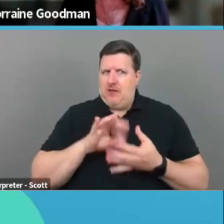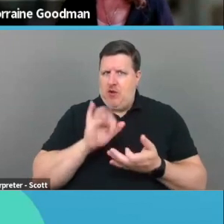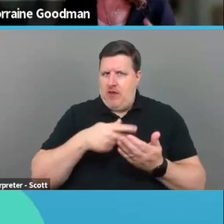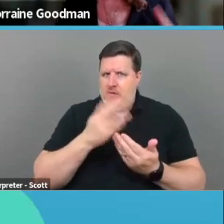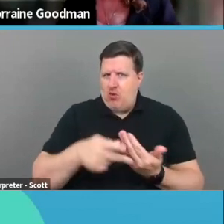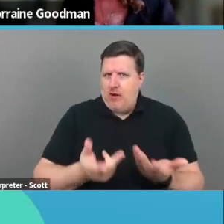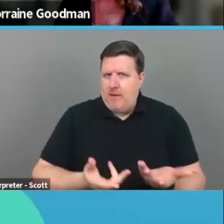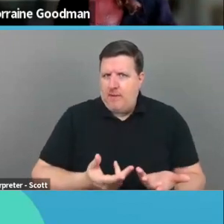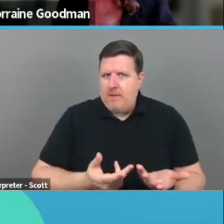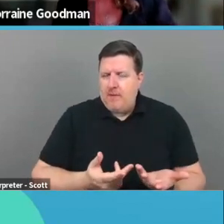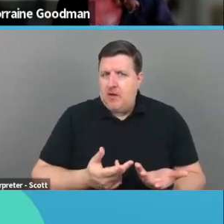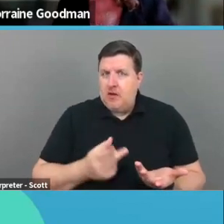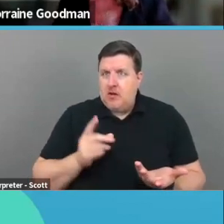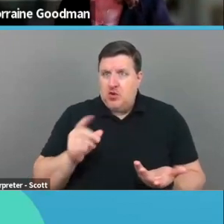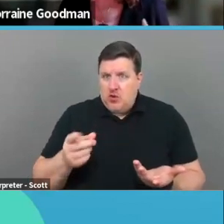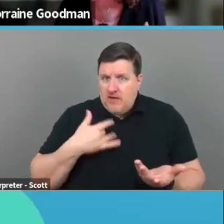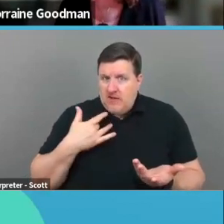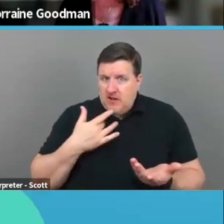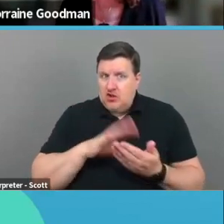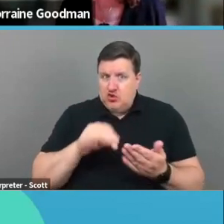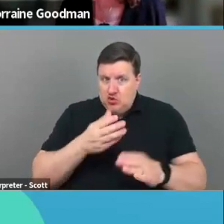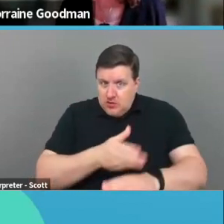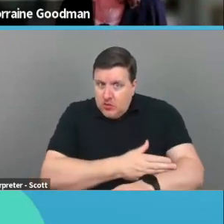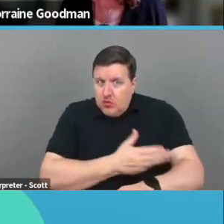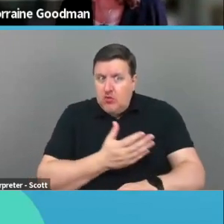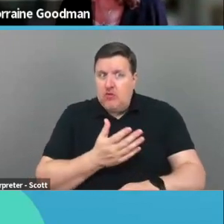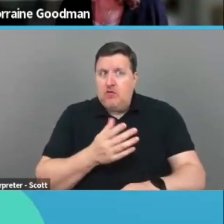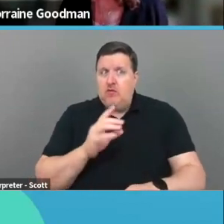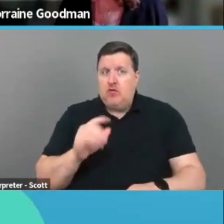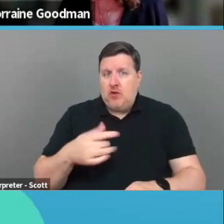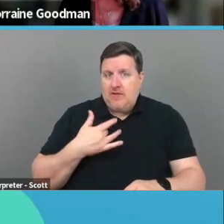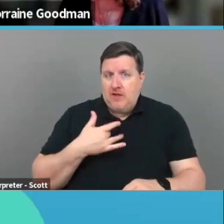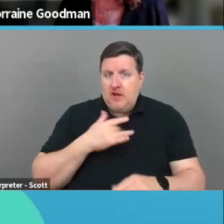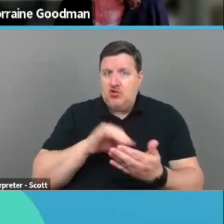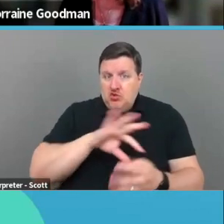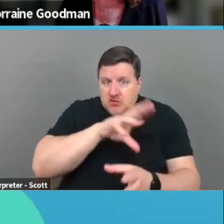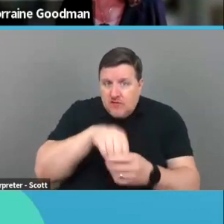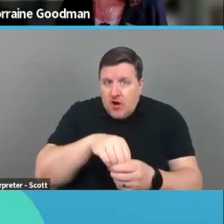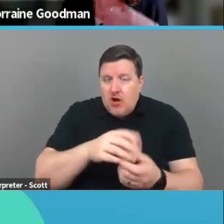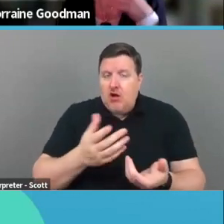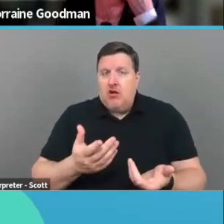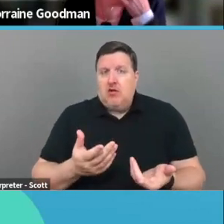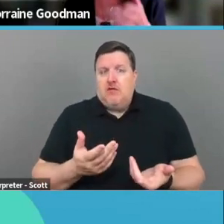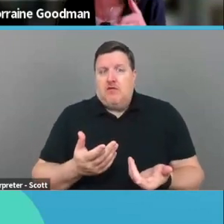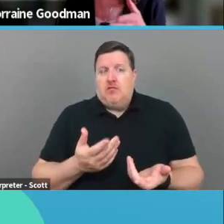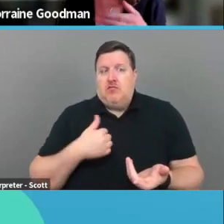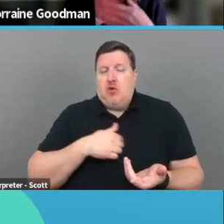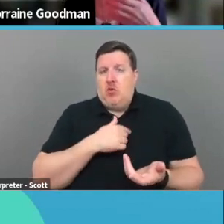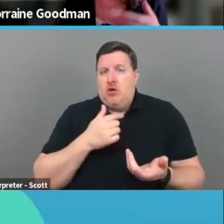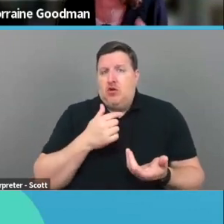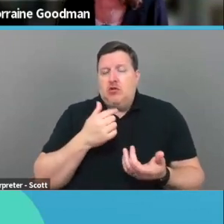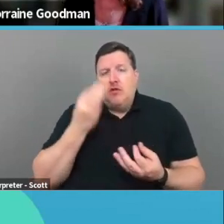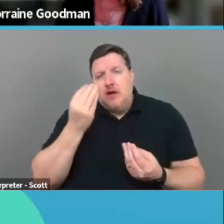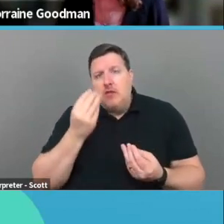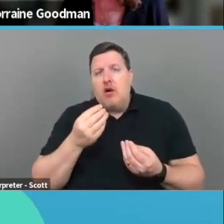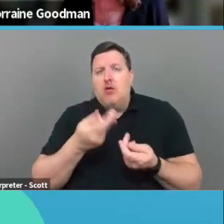do they feel that the students are growing? Do they feel that their students are engaged? Um, we're looking at doing surveys